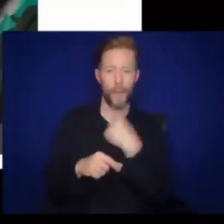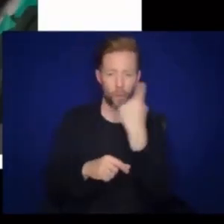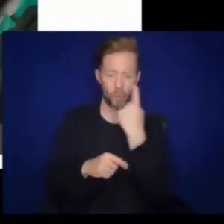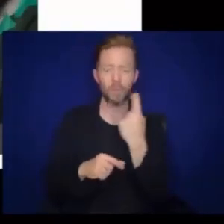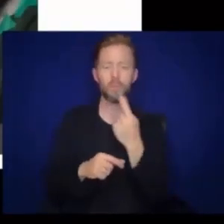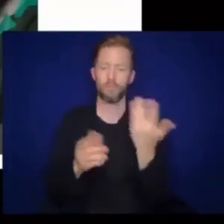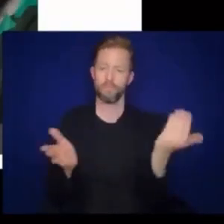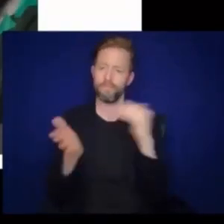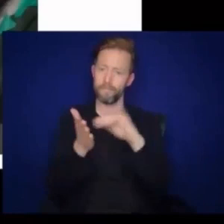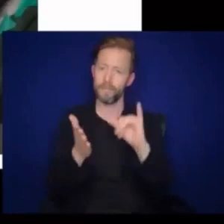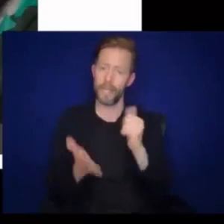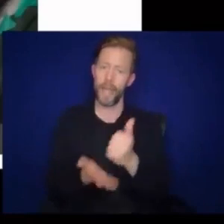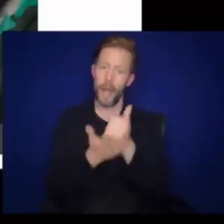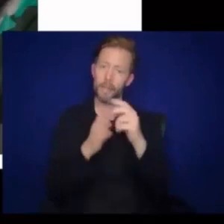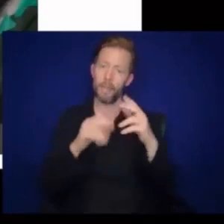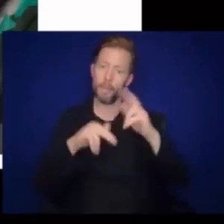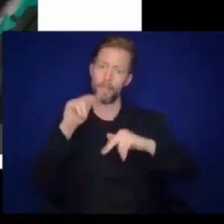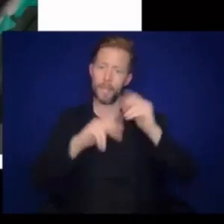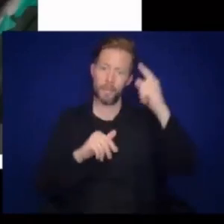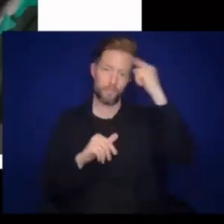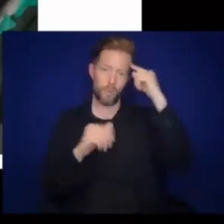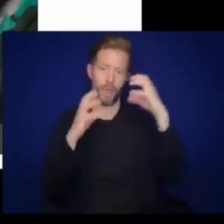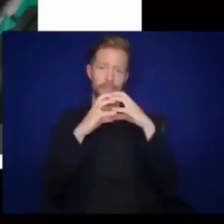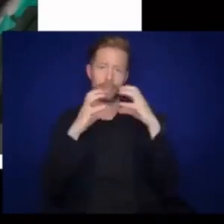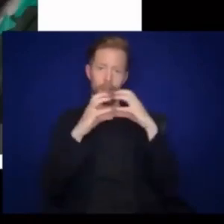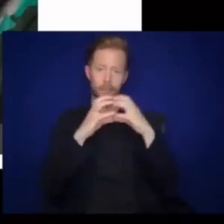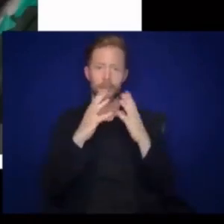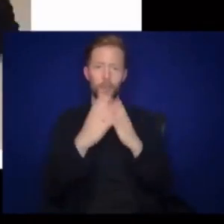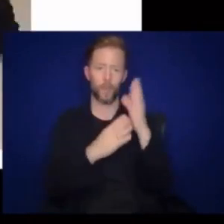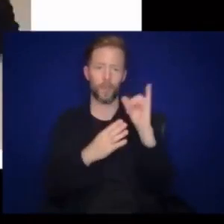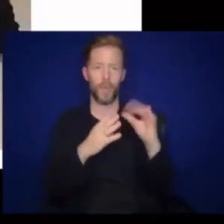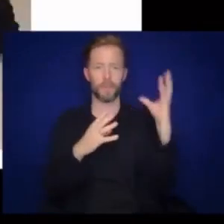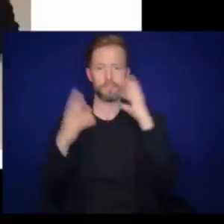Again, helping to build those brain cells through experiences.